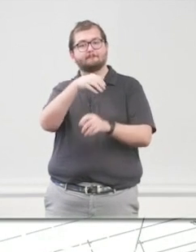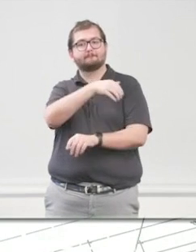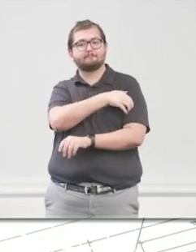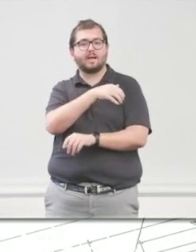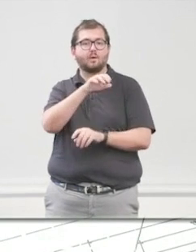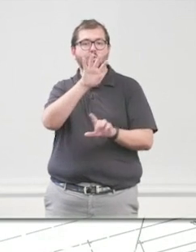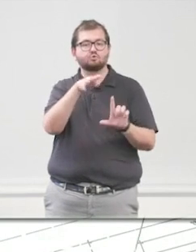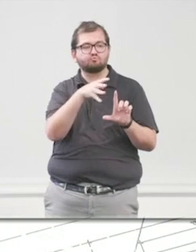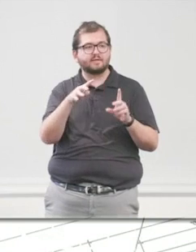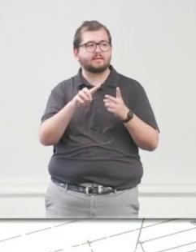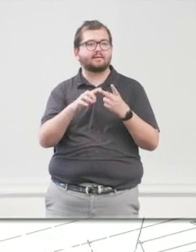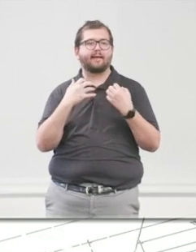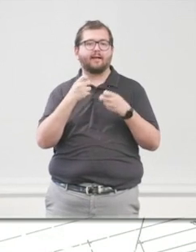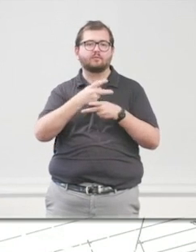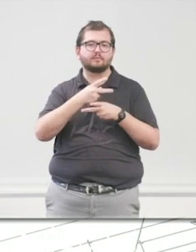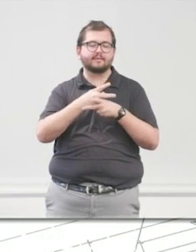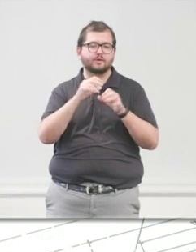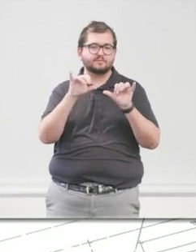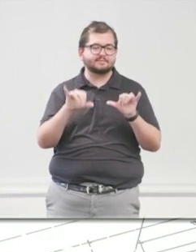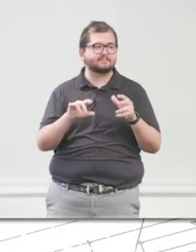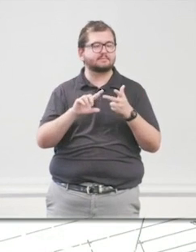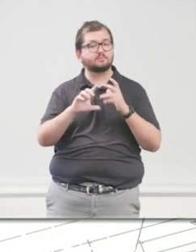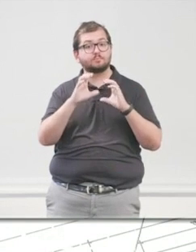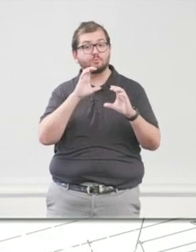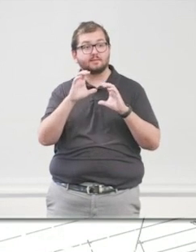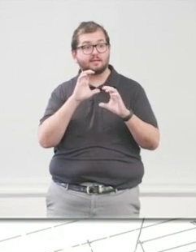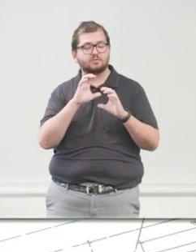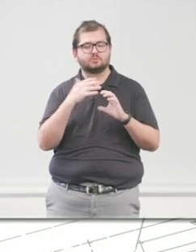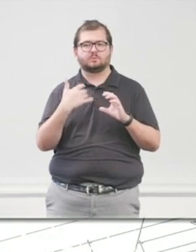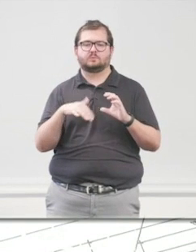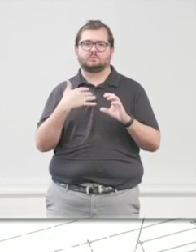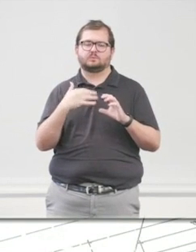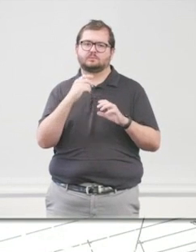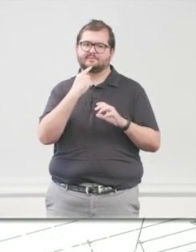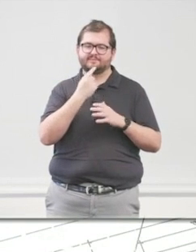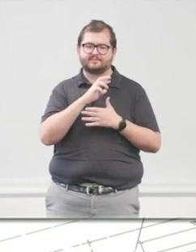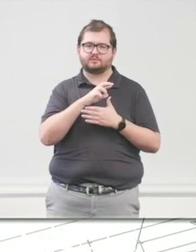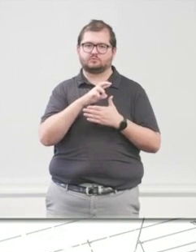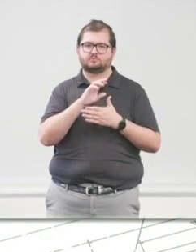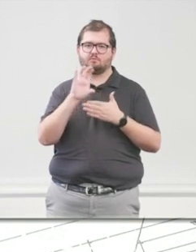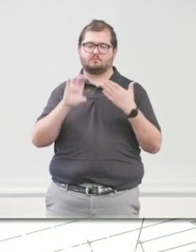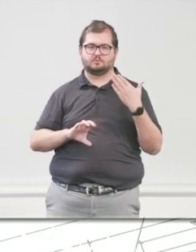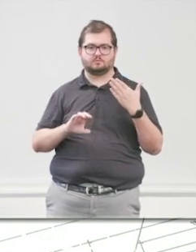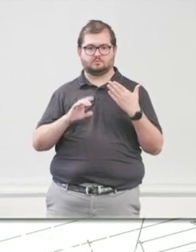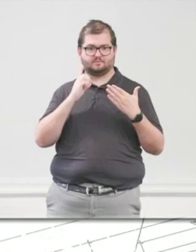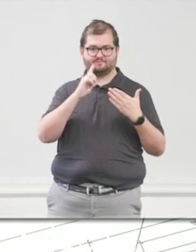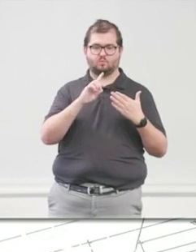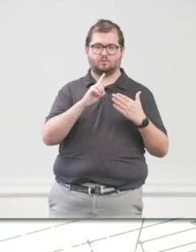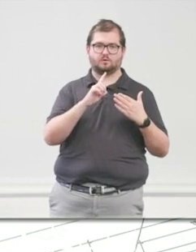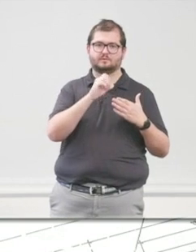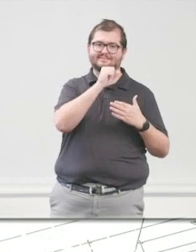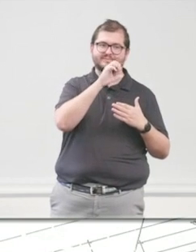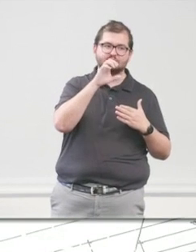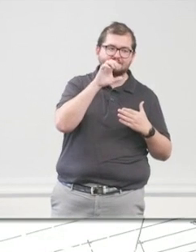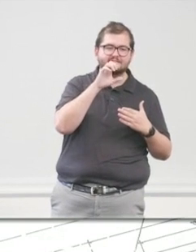systems, or communication networks, the effects can be especially severe for vulnerable populations, such as the residents and